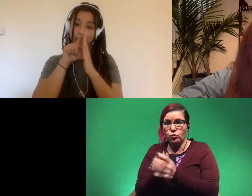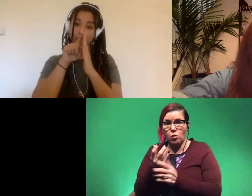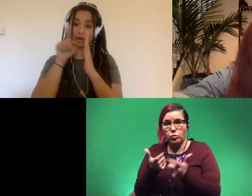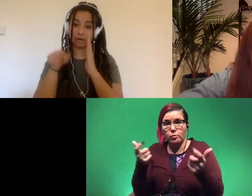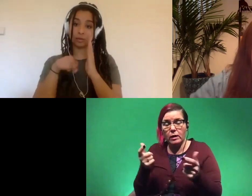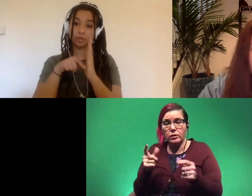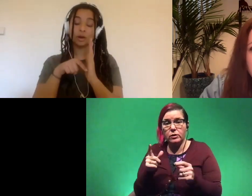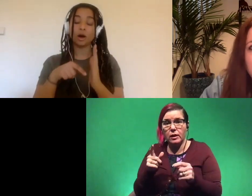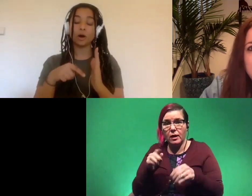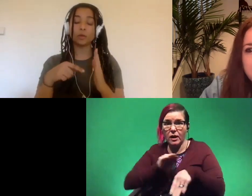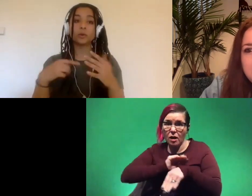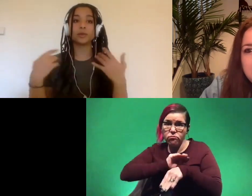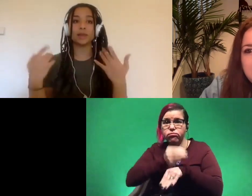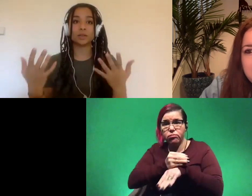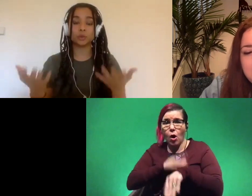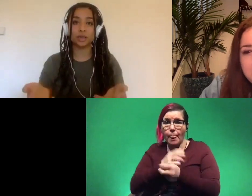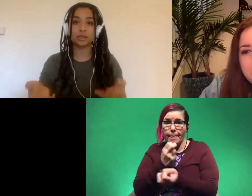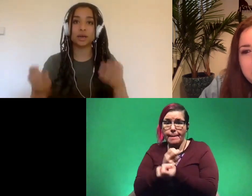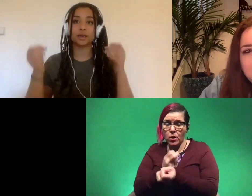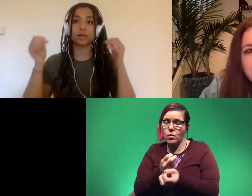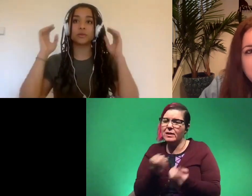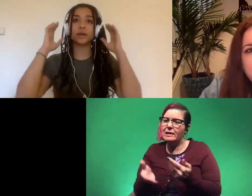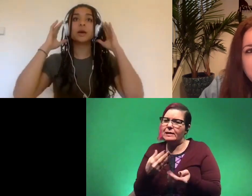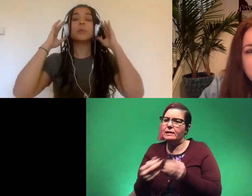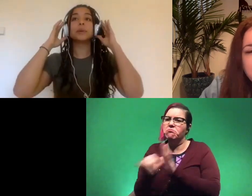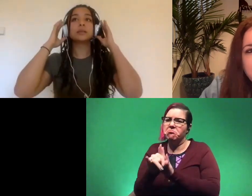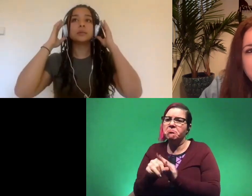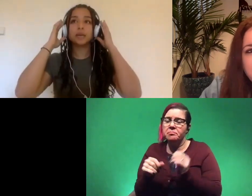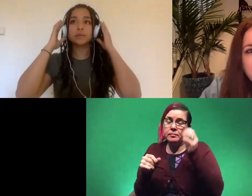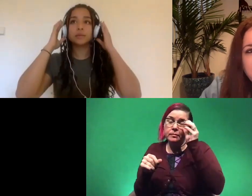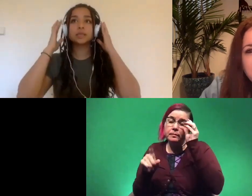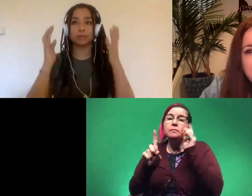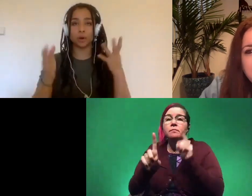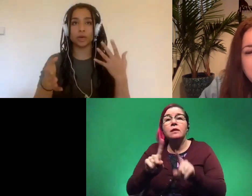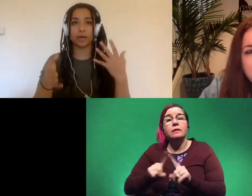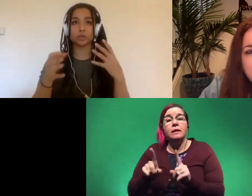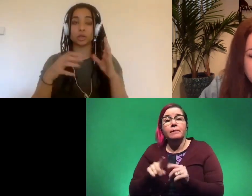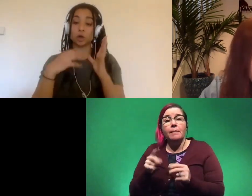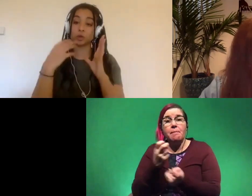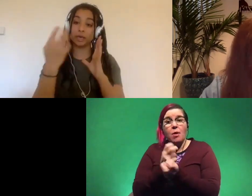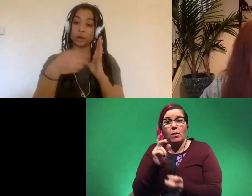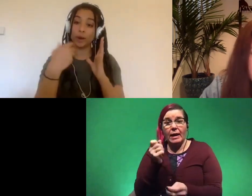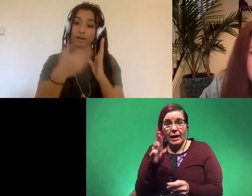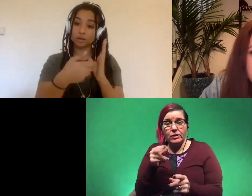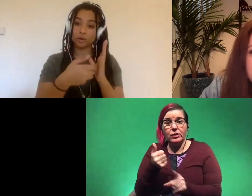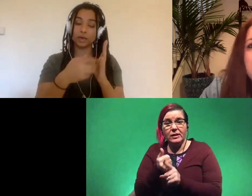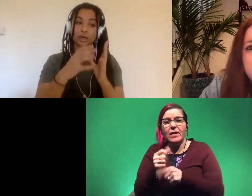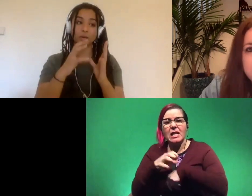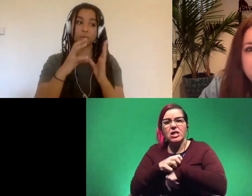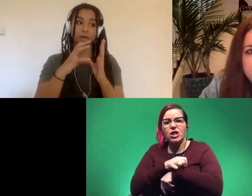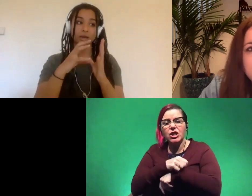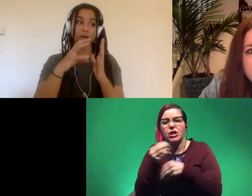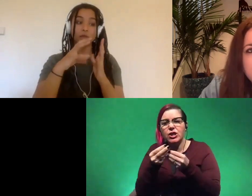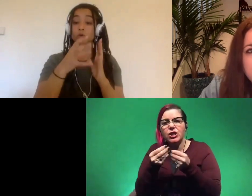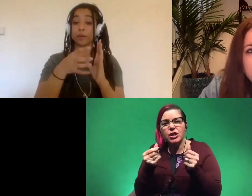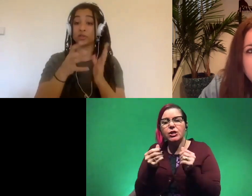then it's literally like a lump on the bone that's really easy to identify but sometimes bone cancers can also eat away at the bone and it can